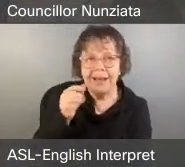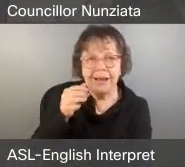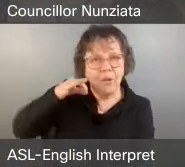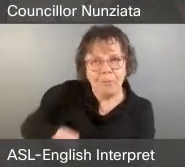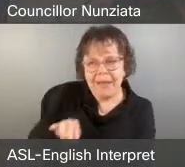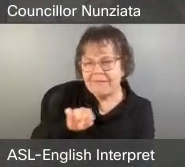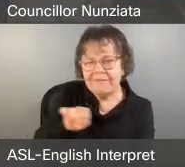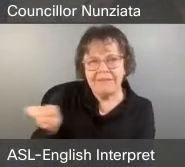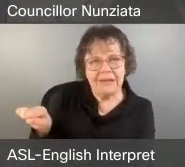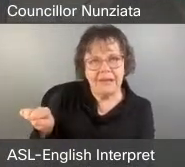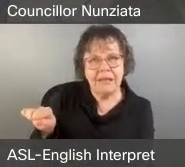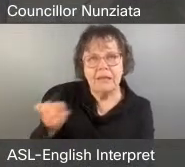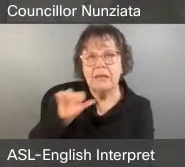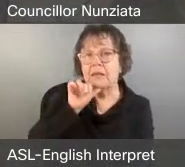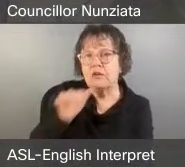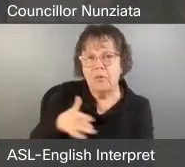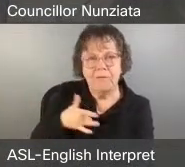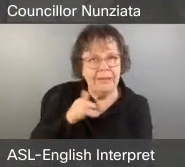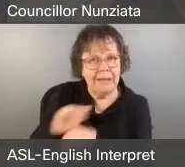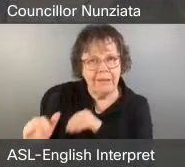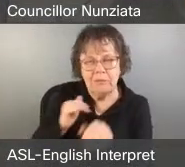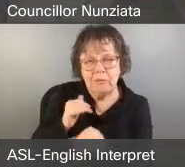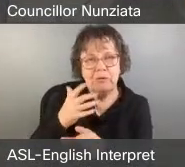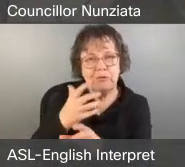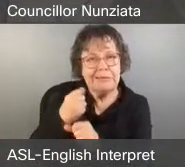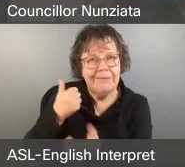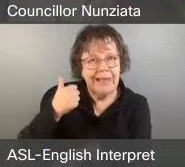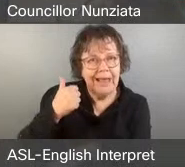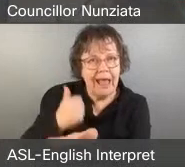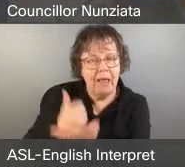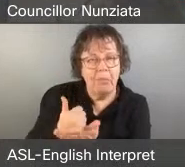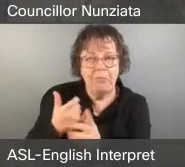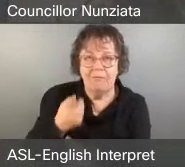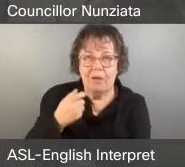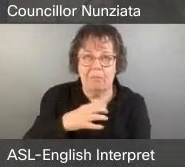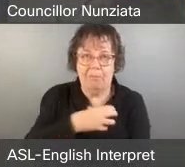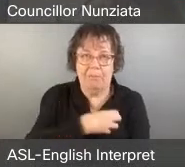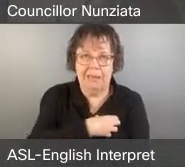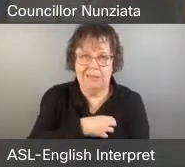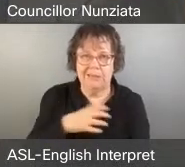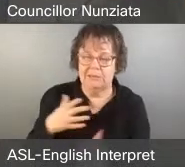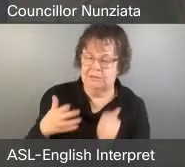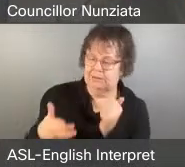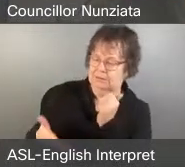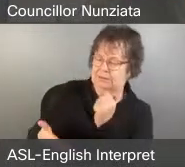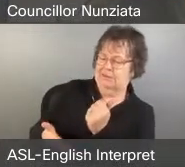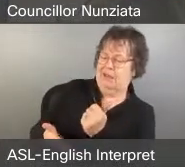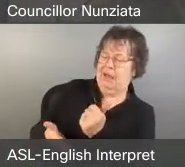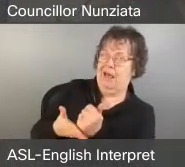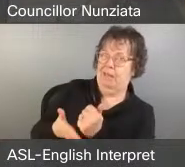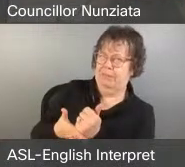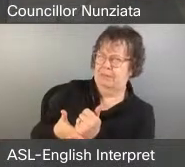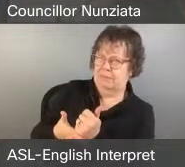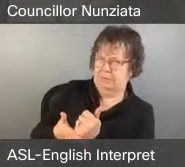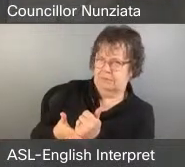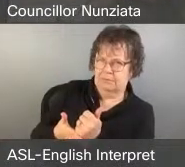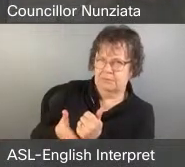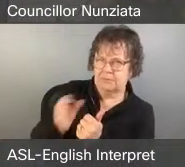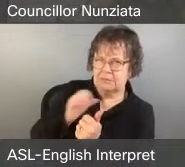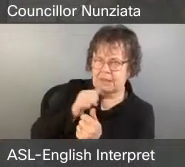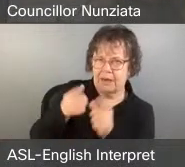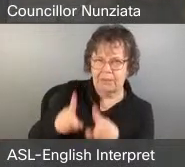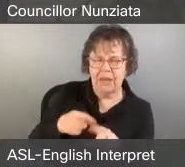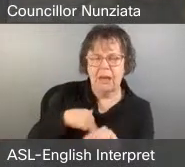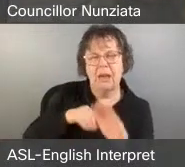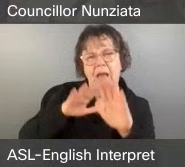receiving aid from the police. And eight is in quotations there. I hope you reconsider your support of the increased